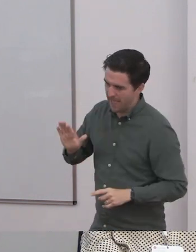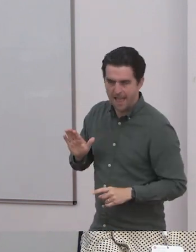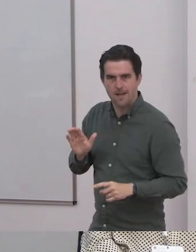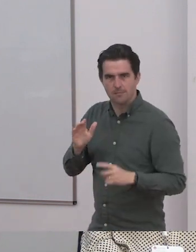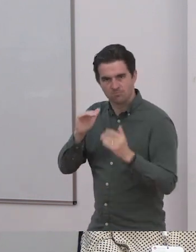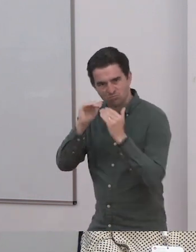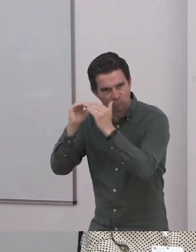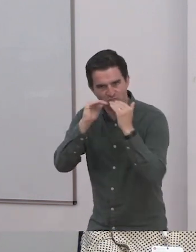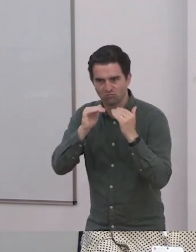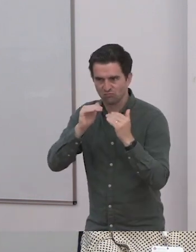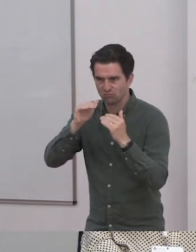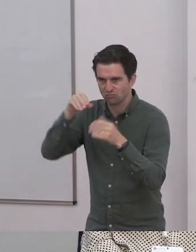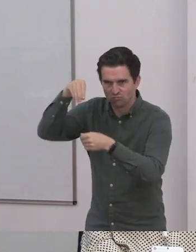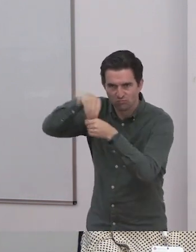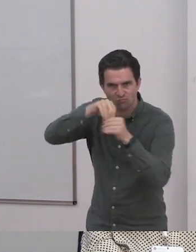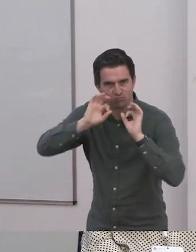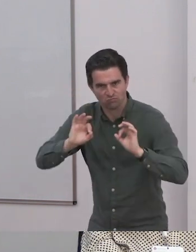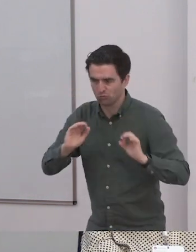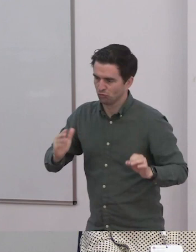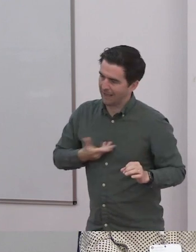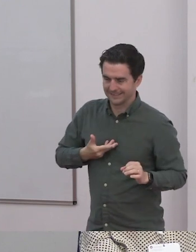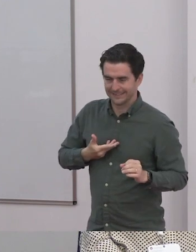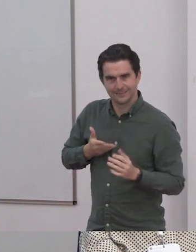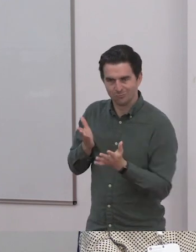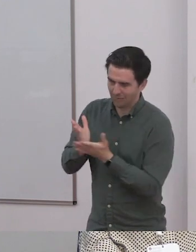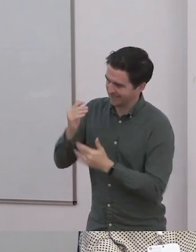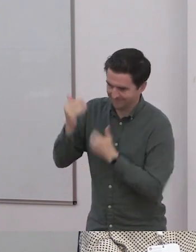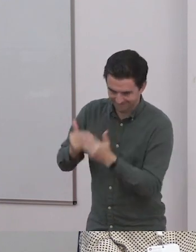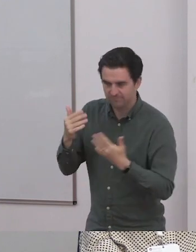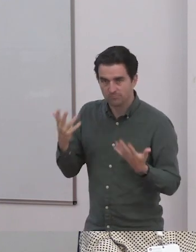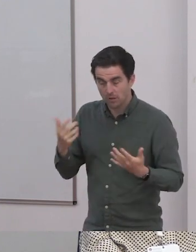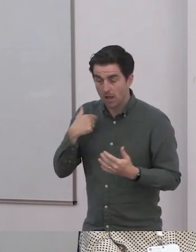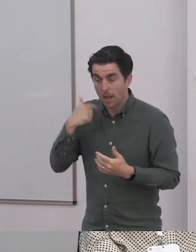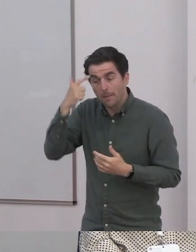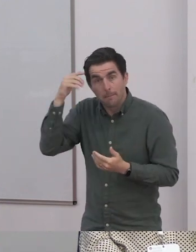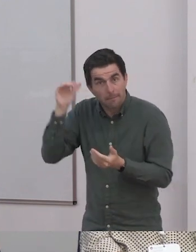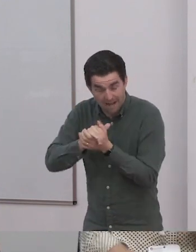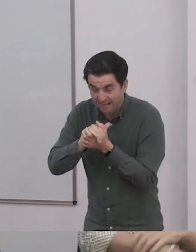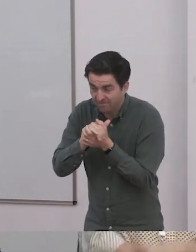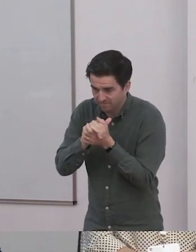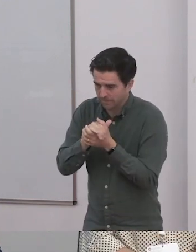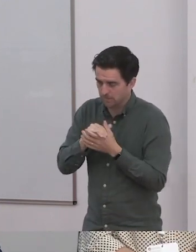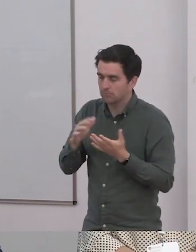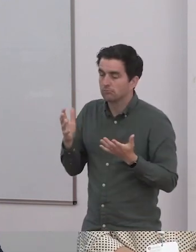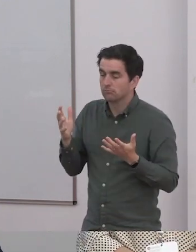version of home education, and there is no right way, this was our choice, it is based on